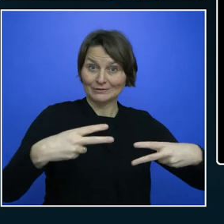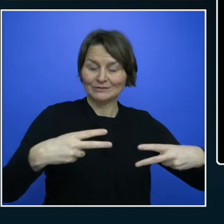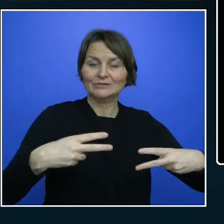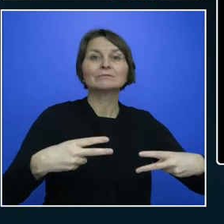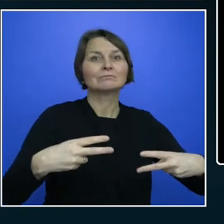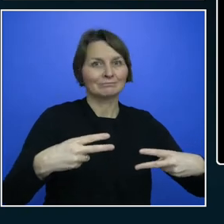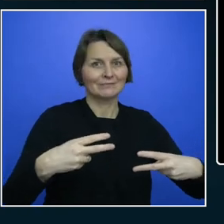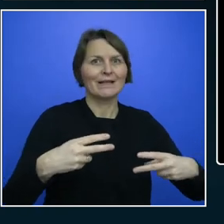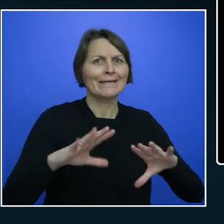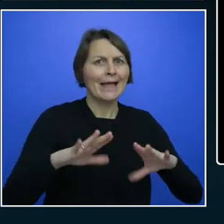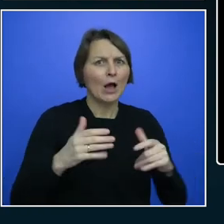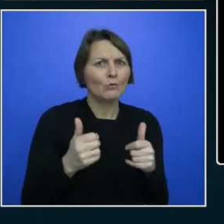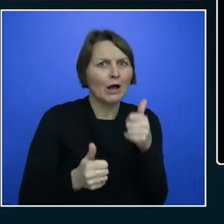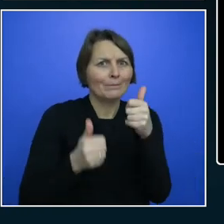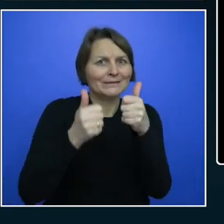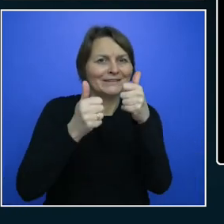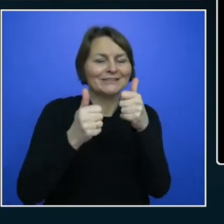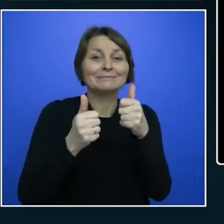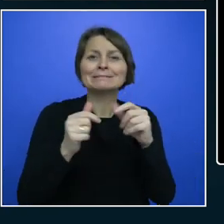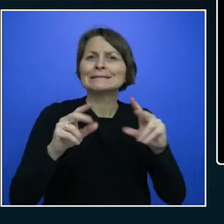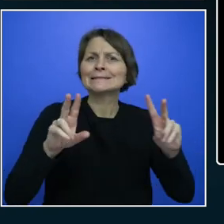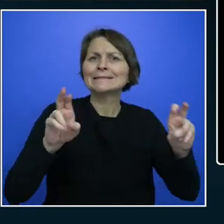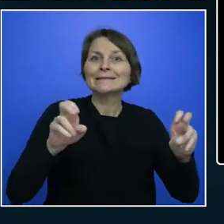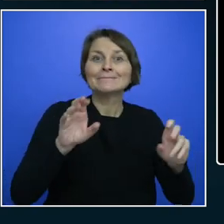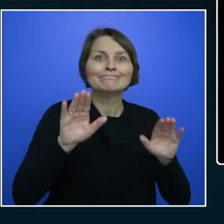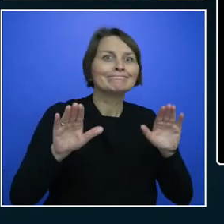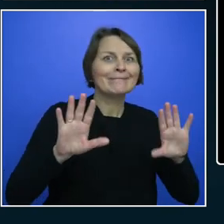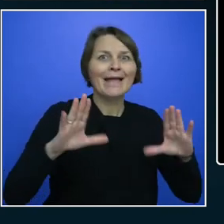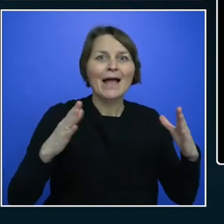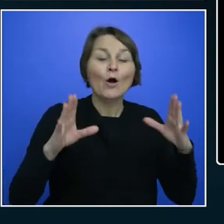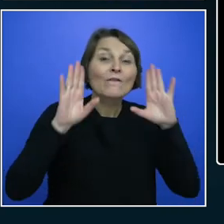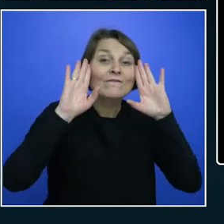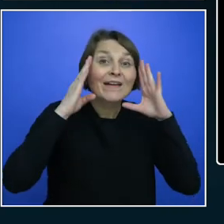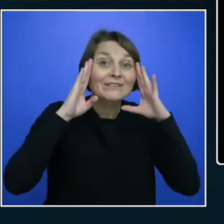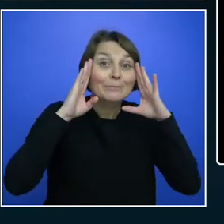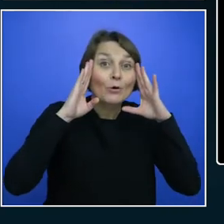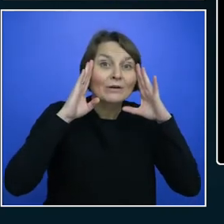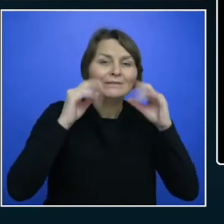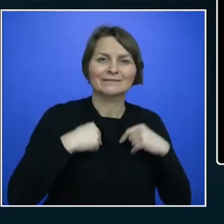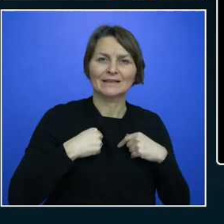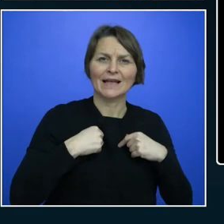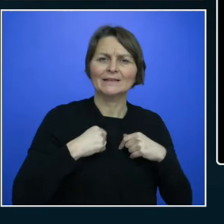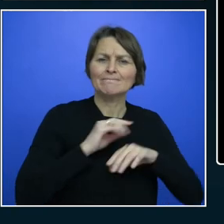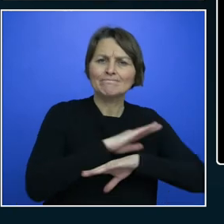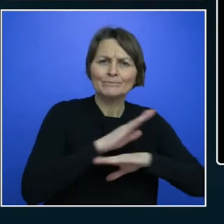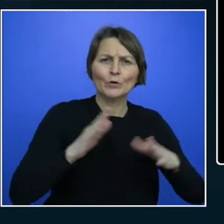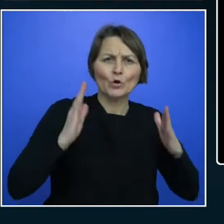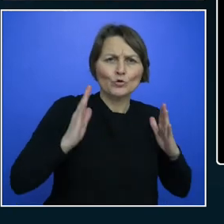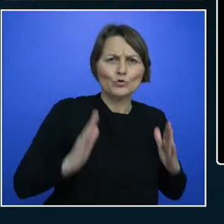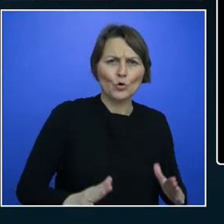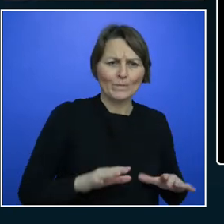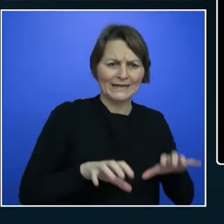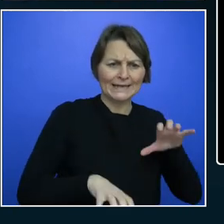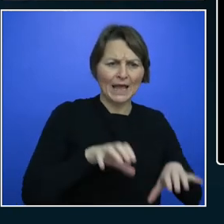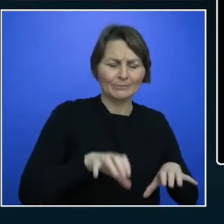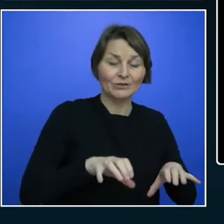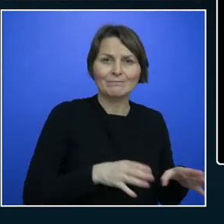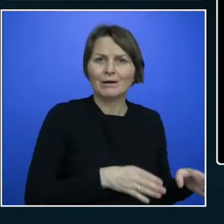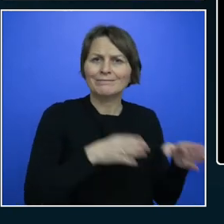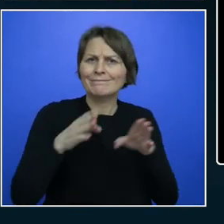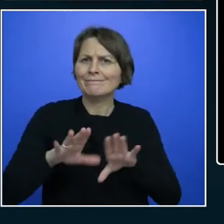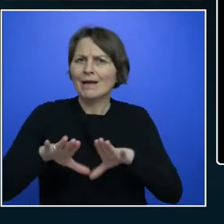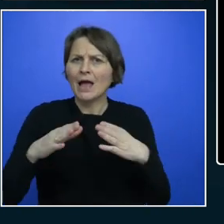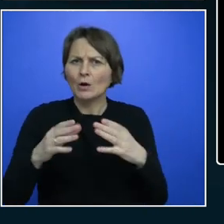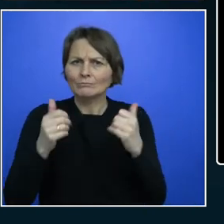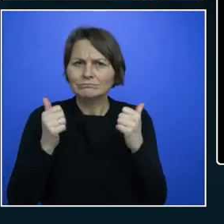by Facebook. And it says, can you beat human-readable captioning? And it's not as easy as you think. So, let's take this person here.